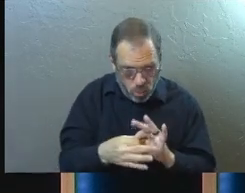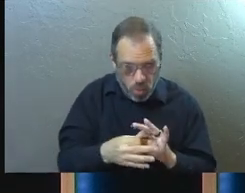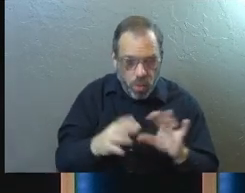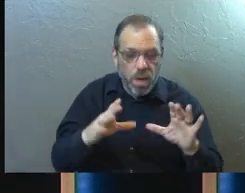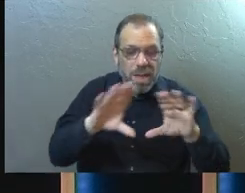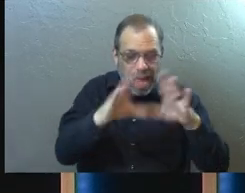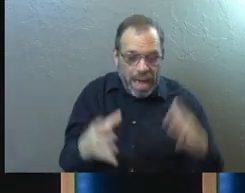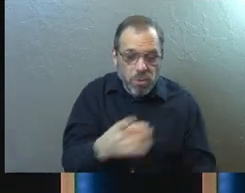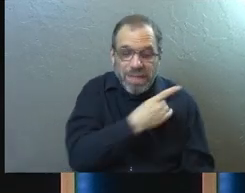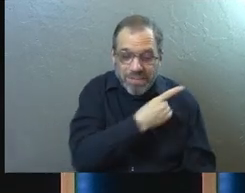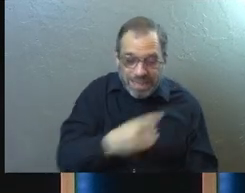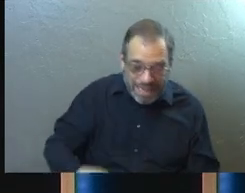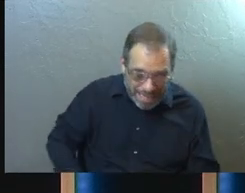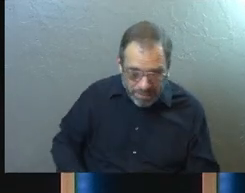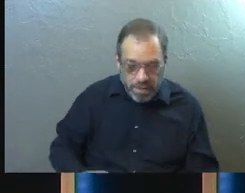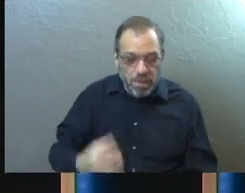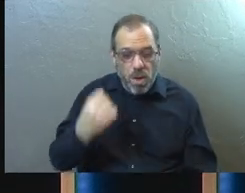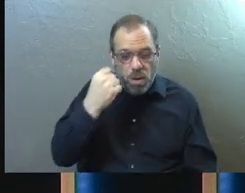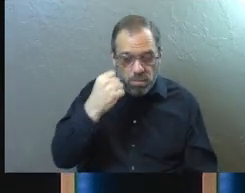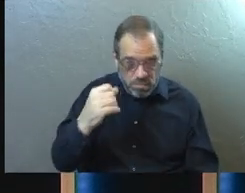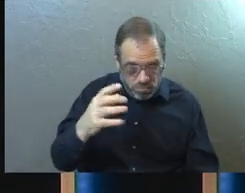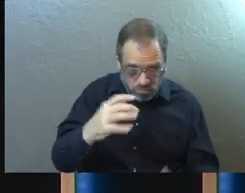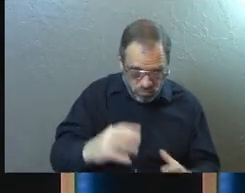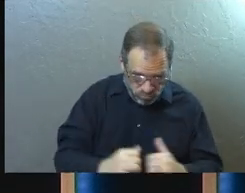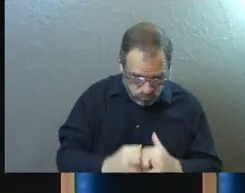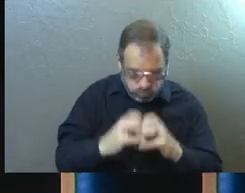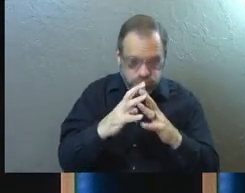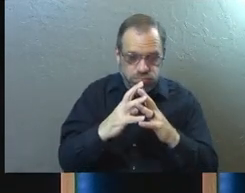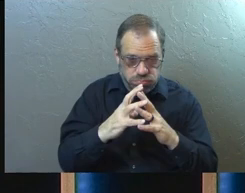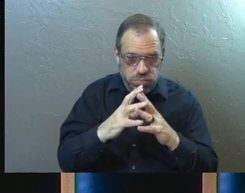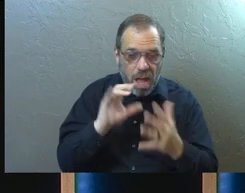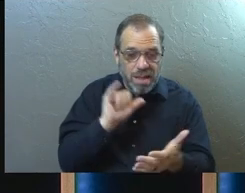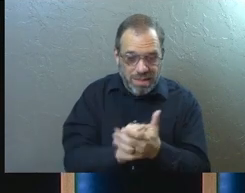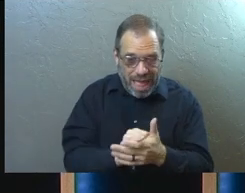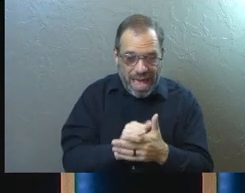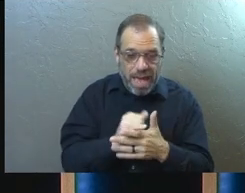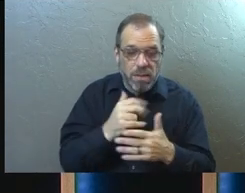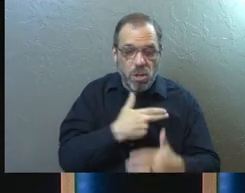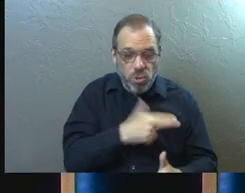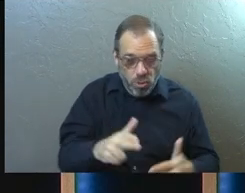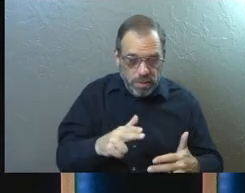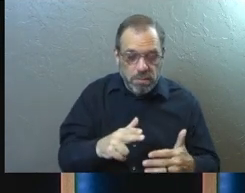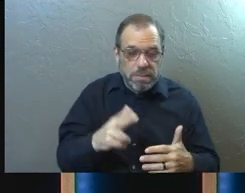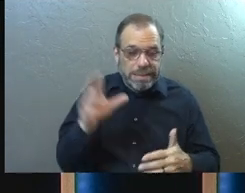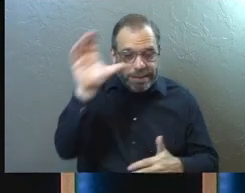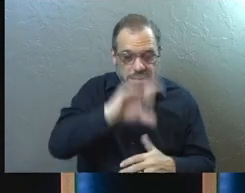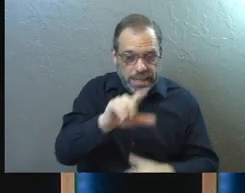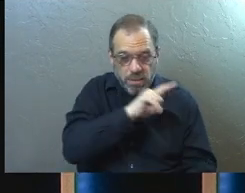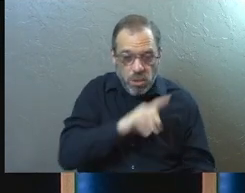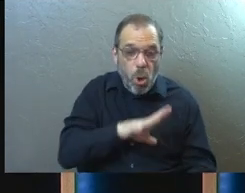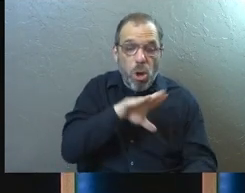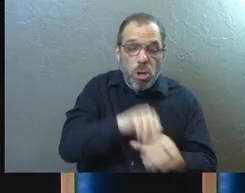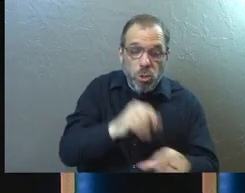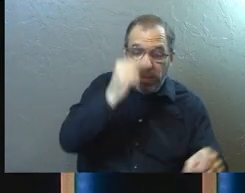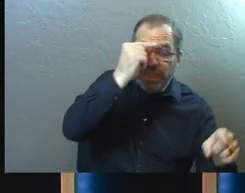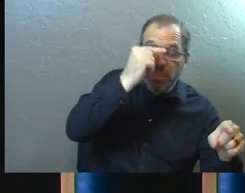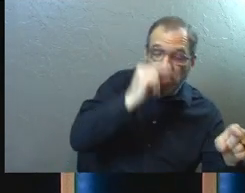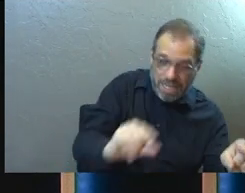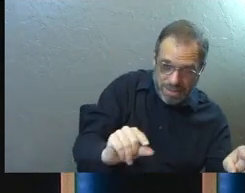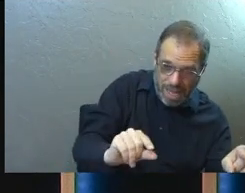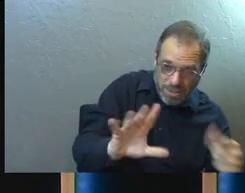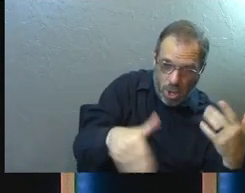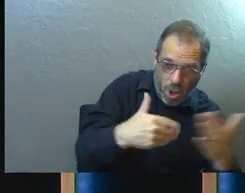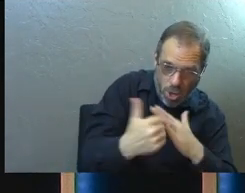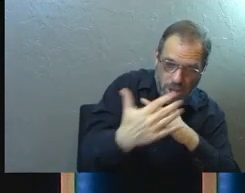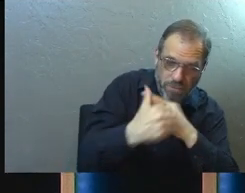the fallen house of David. I will rebuild its ruins and restore it so that the rest of humanity might seek the Lord, including the Gentiles, all